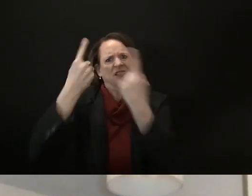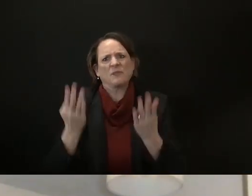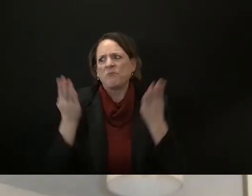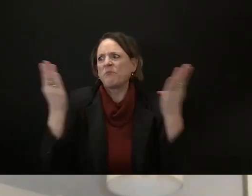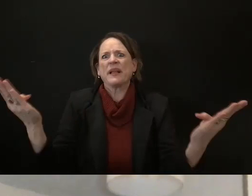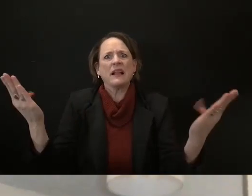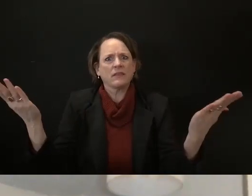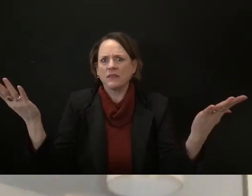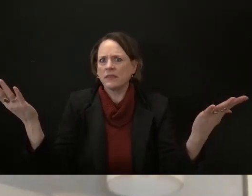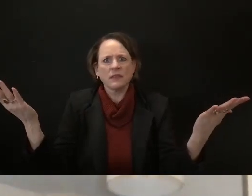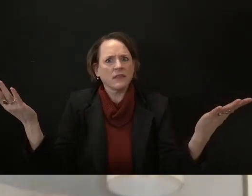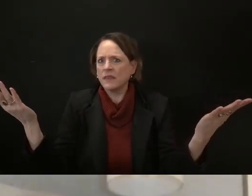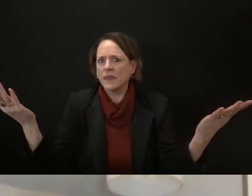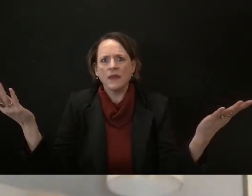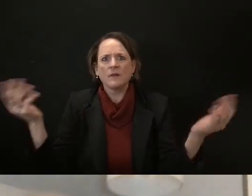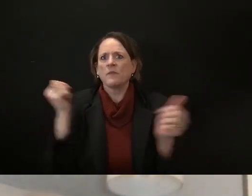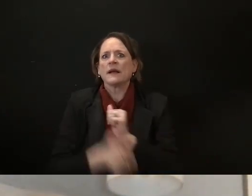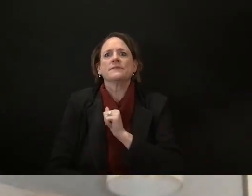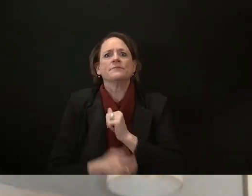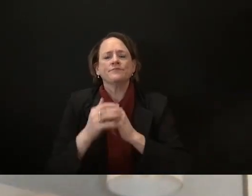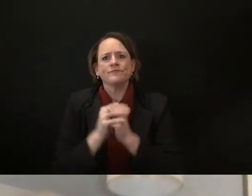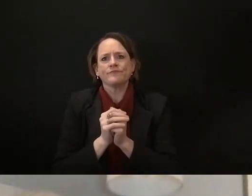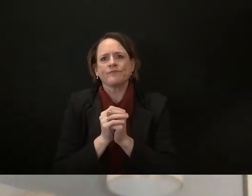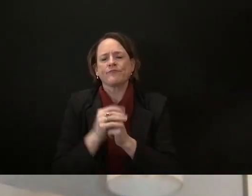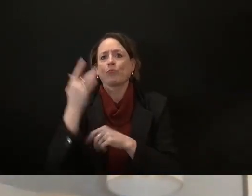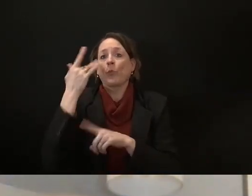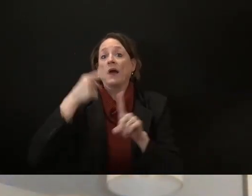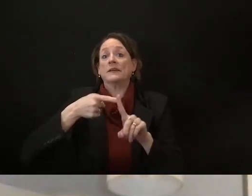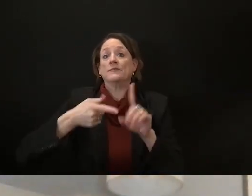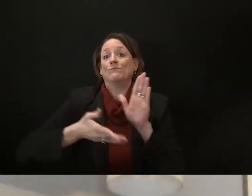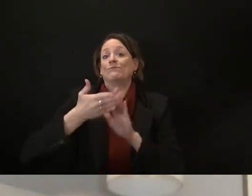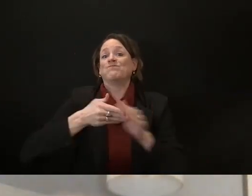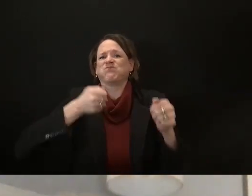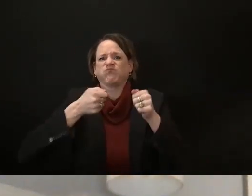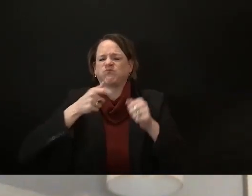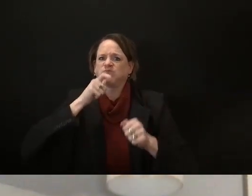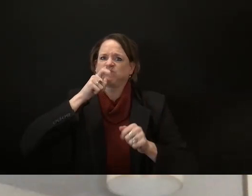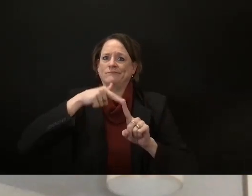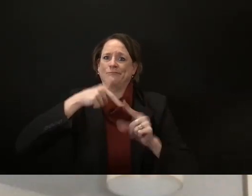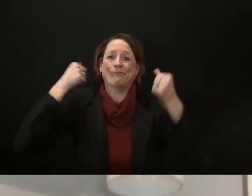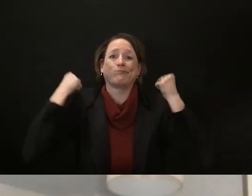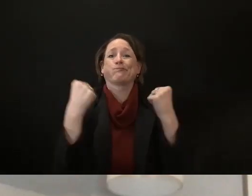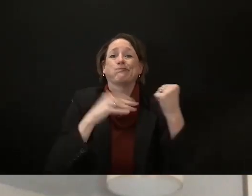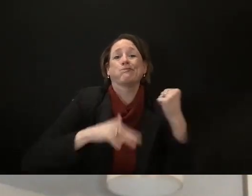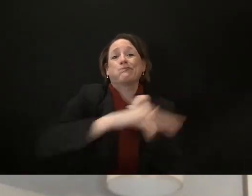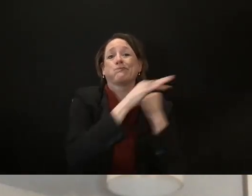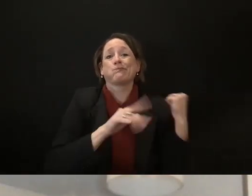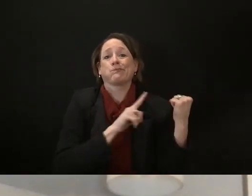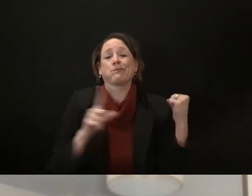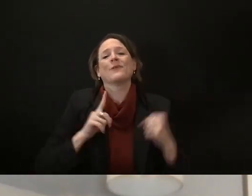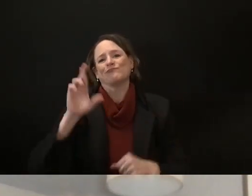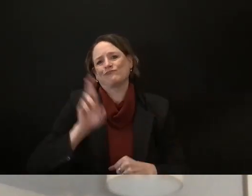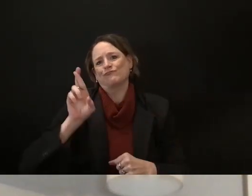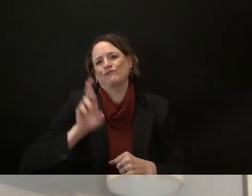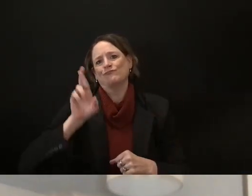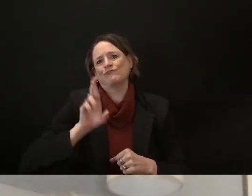not going to do anything with this and this isn't you know about uh you know bashing anyone but it is stating facts and the fact